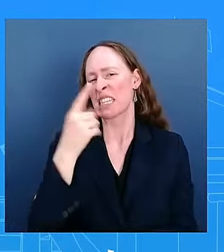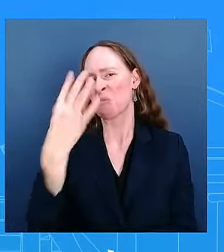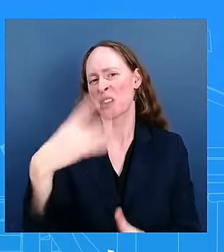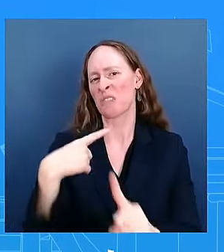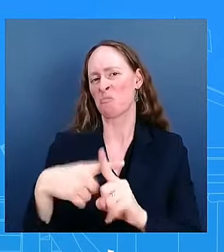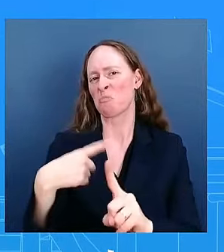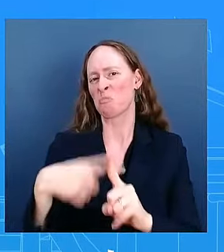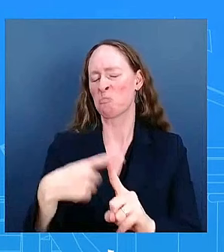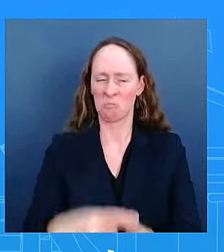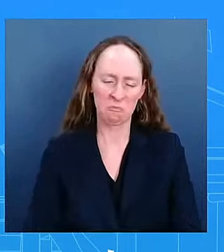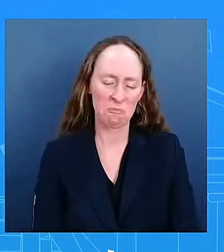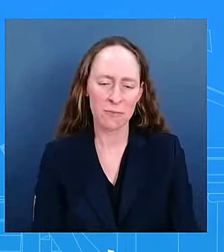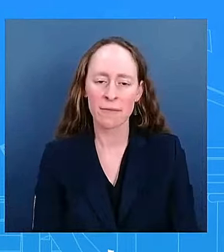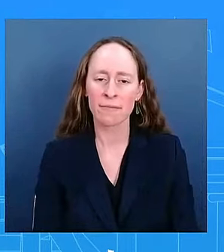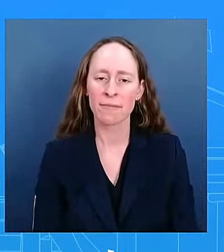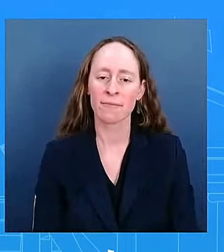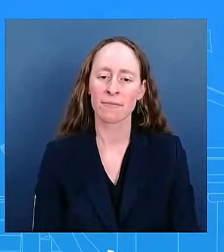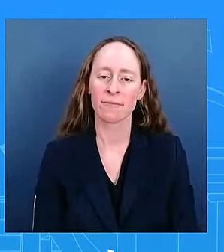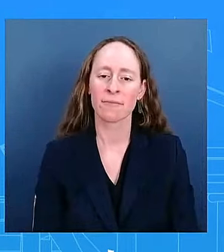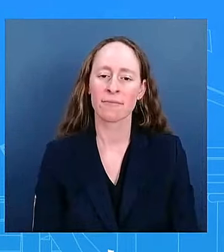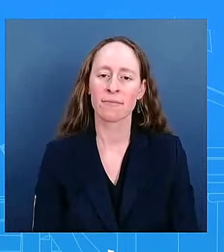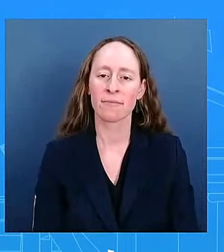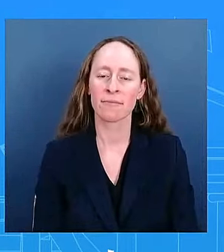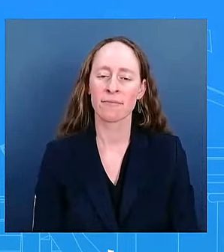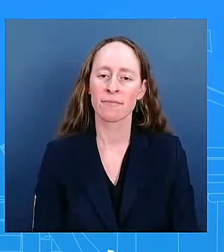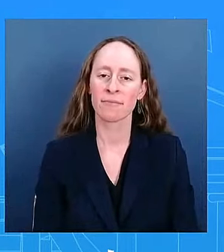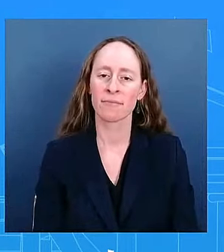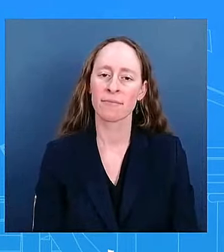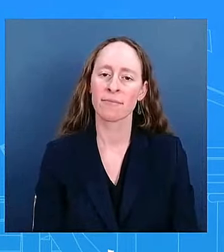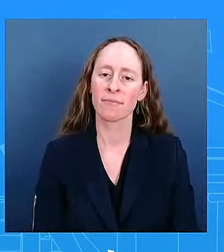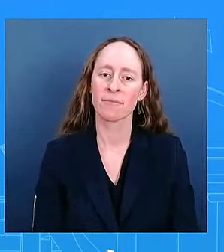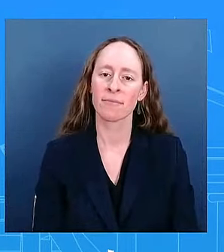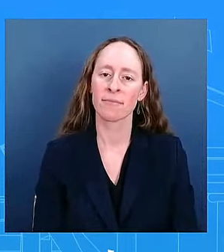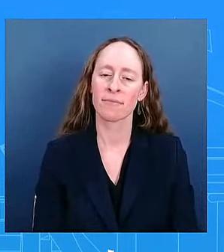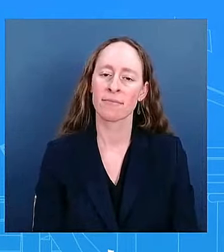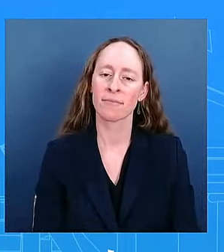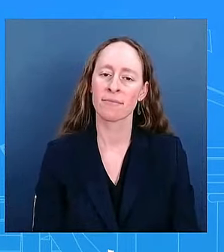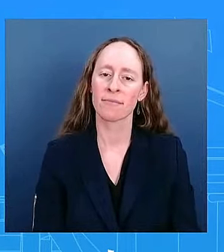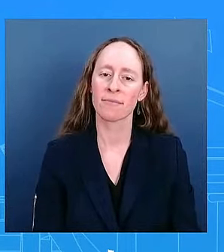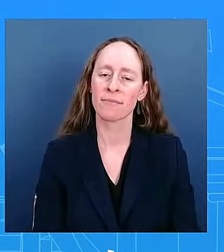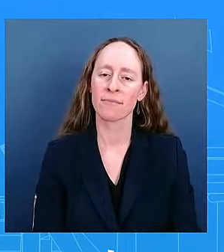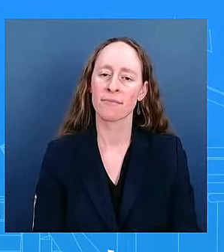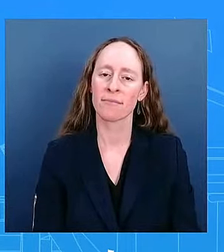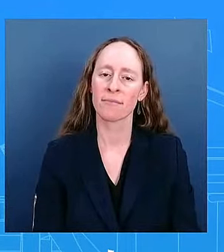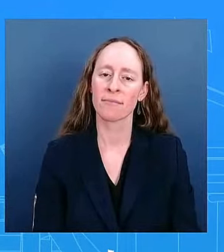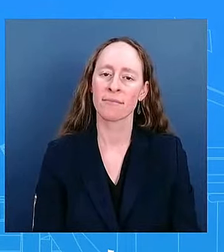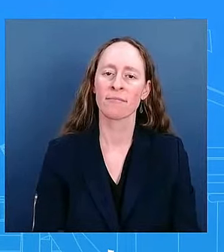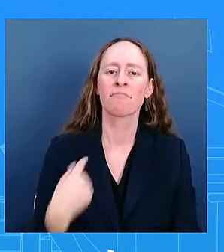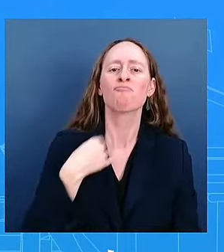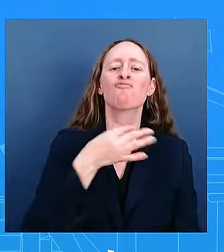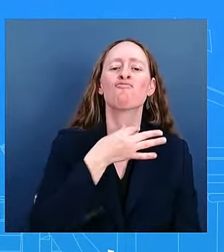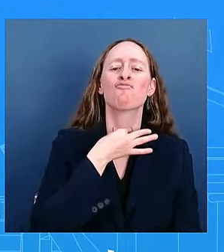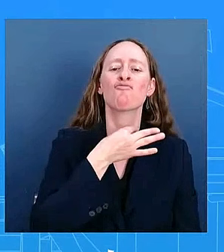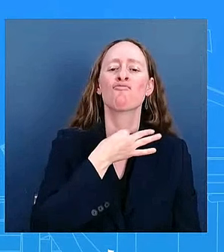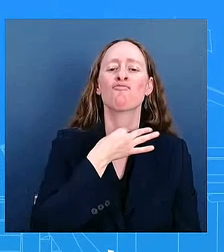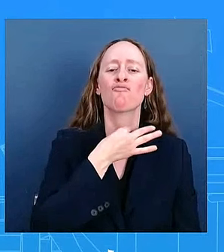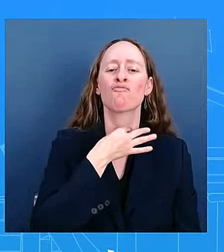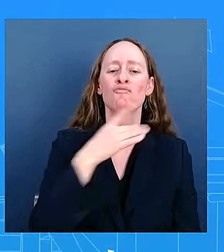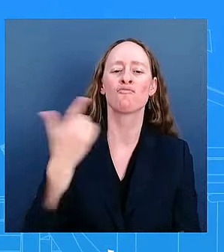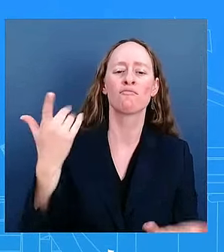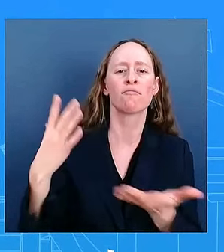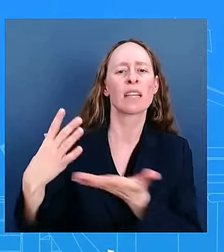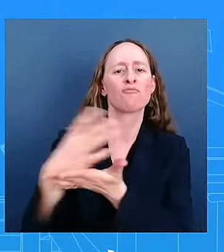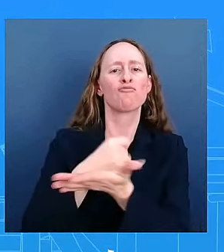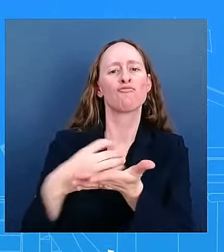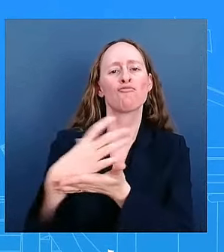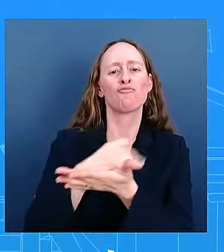um and great so average hourly wages um jared are down 1.4 percent from the month president bai and vice